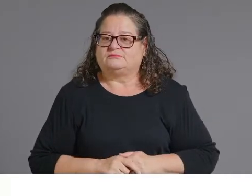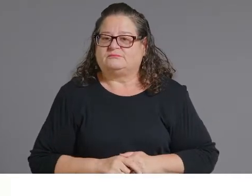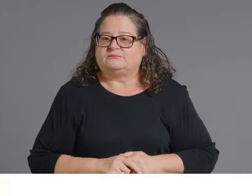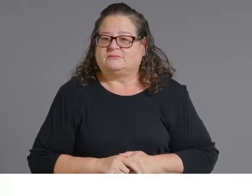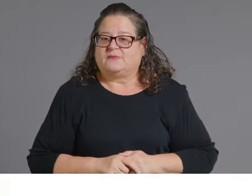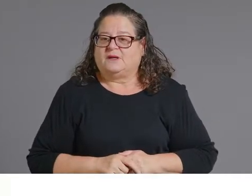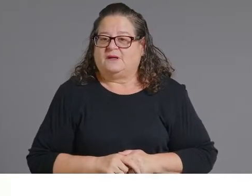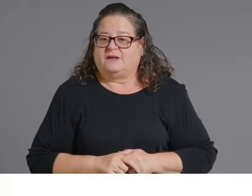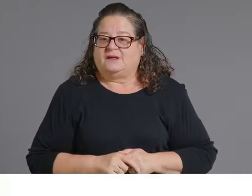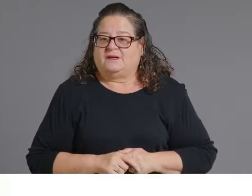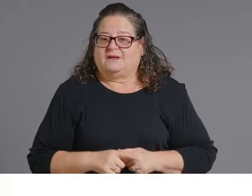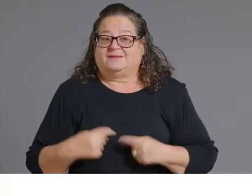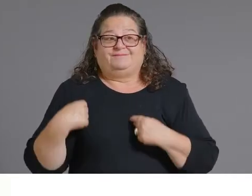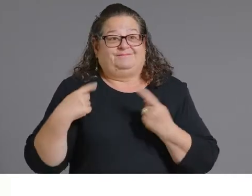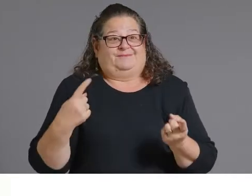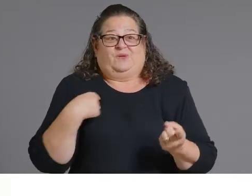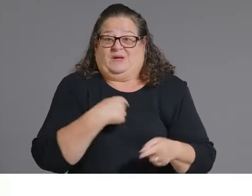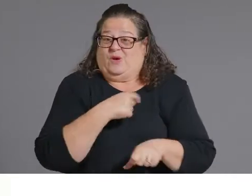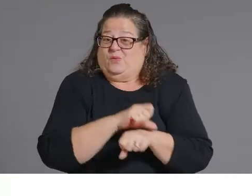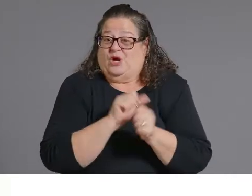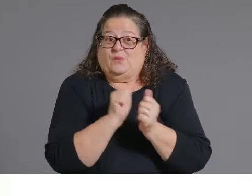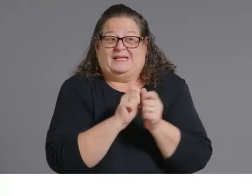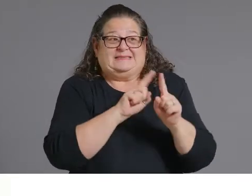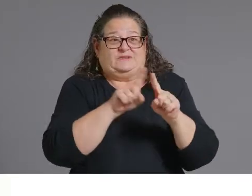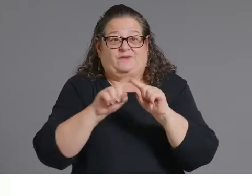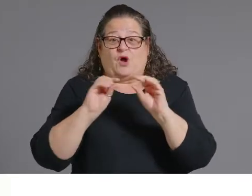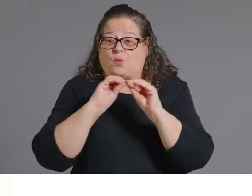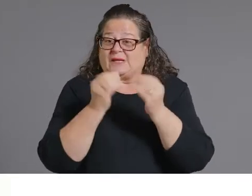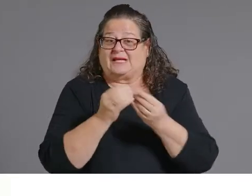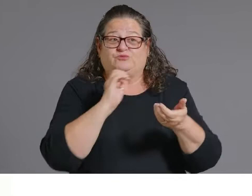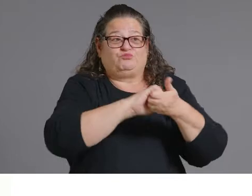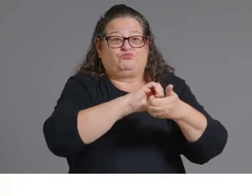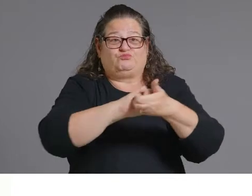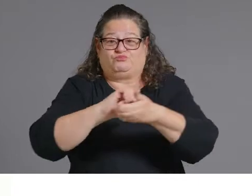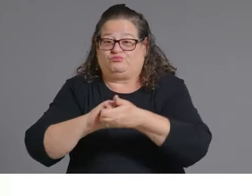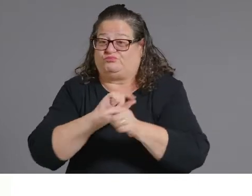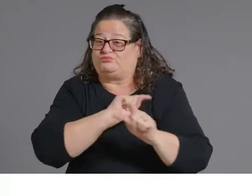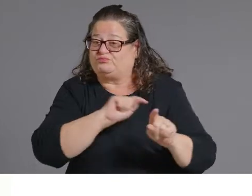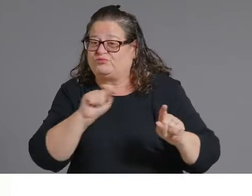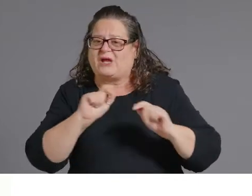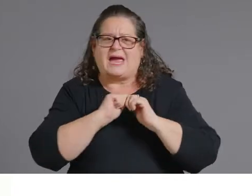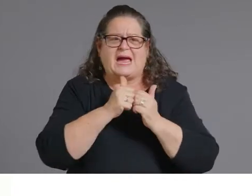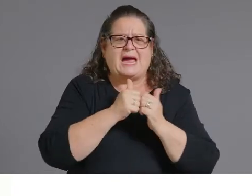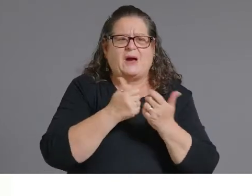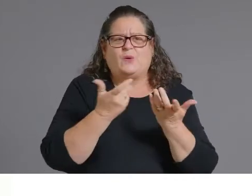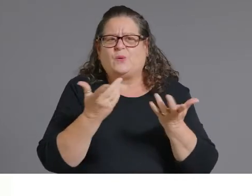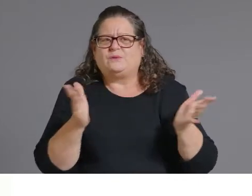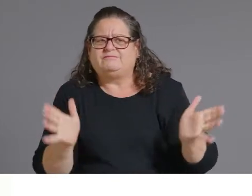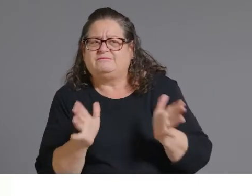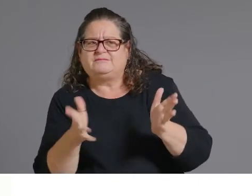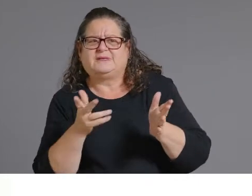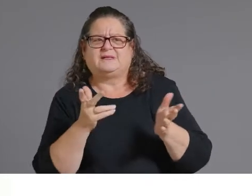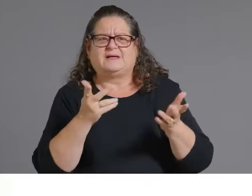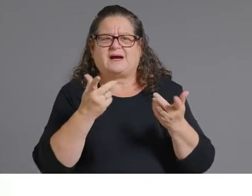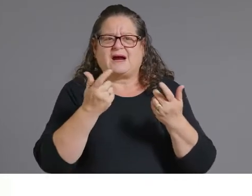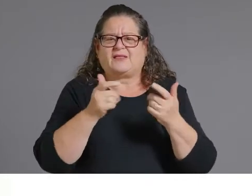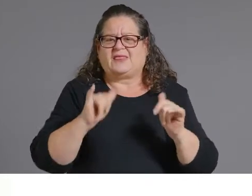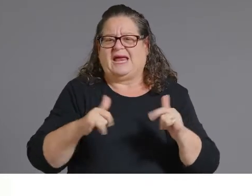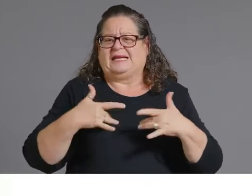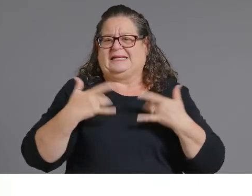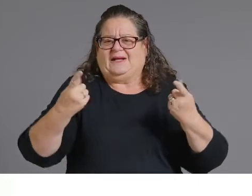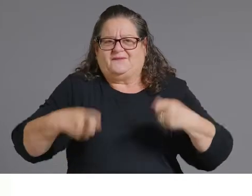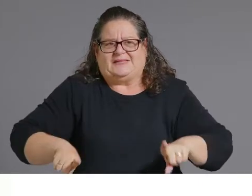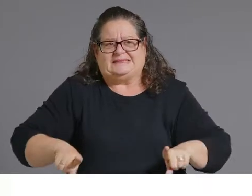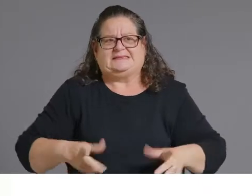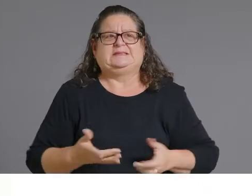identify unique opportunities that can encourage Arizonans to get vaccinated. And